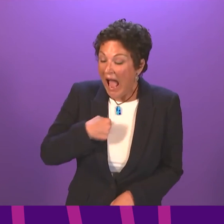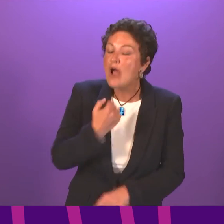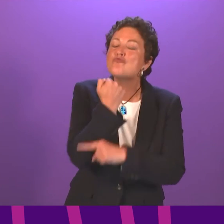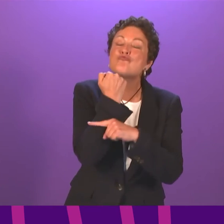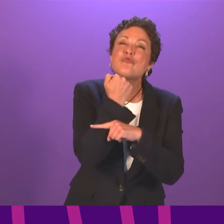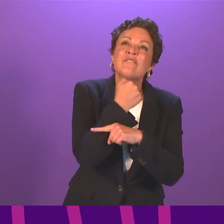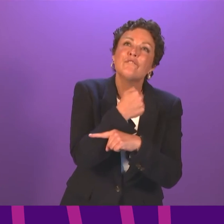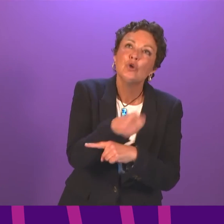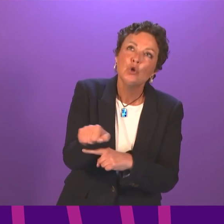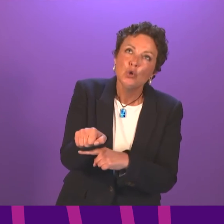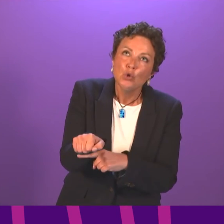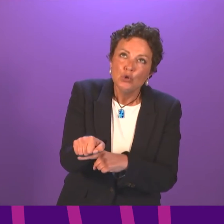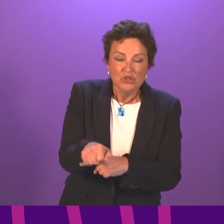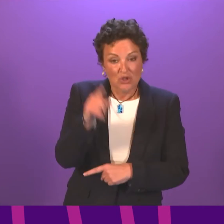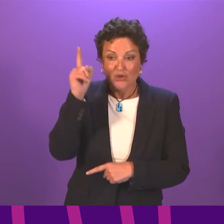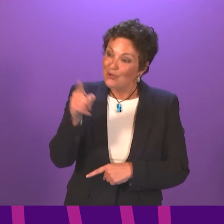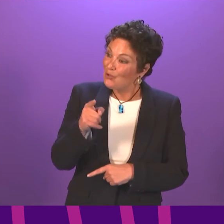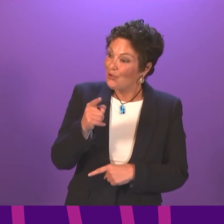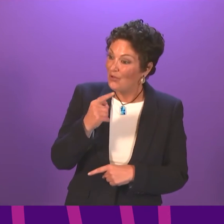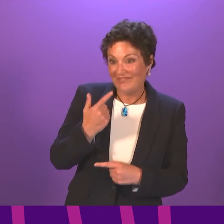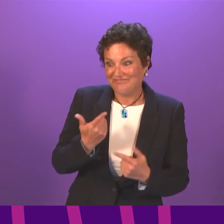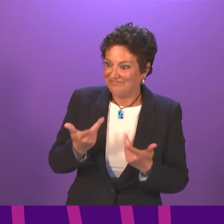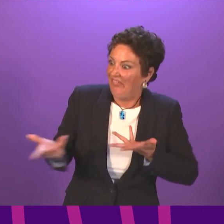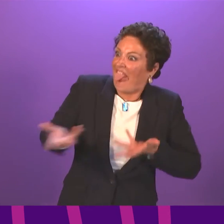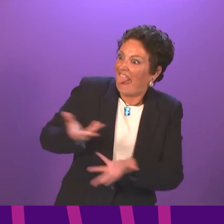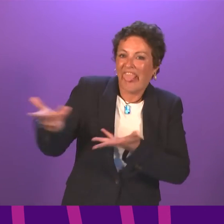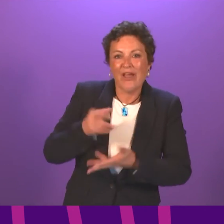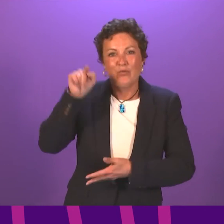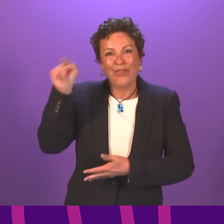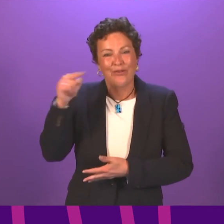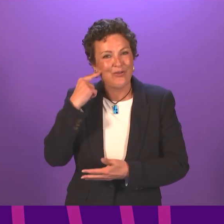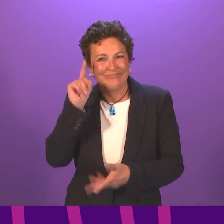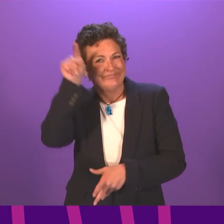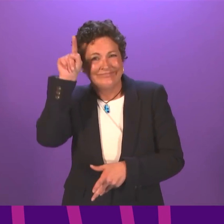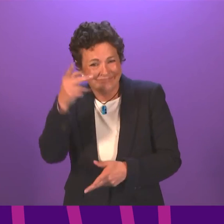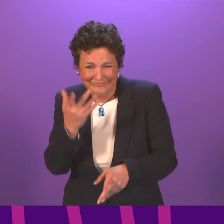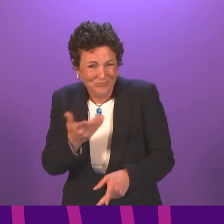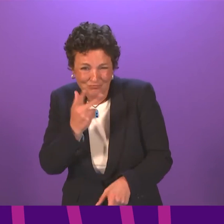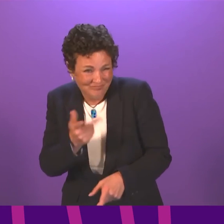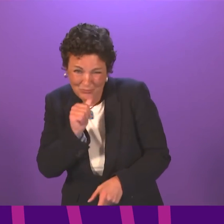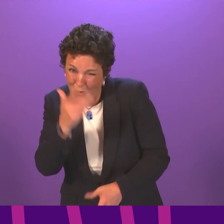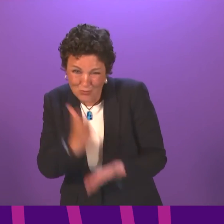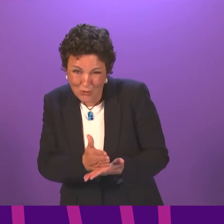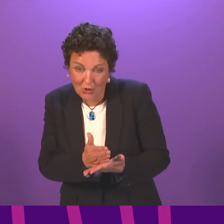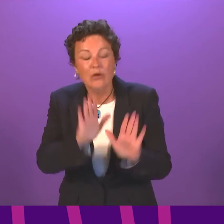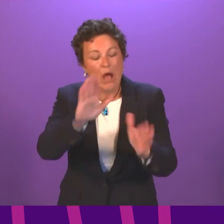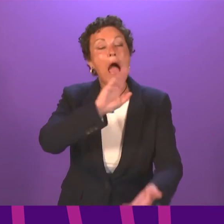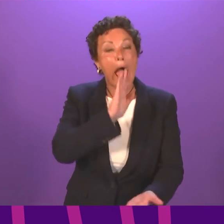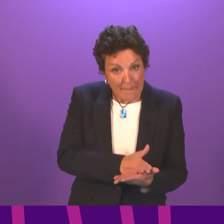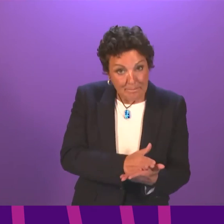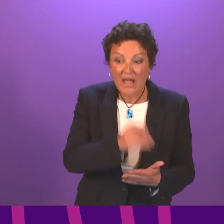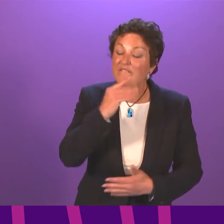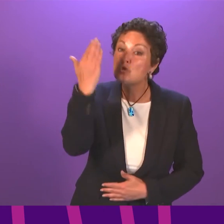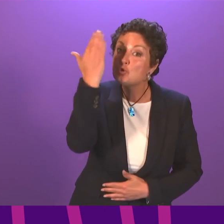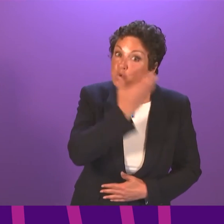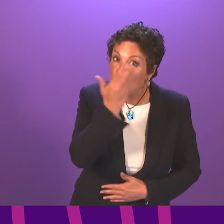with his misrepresentation of what that means in practice. If a school's results are reviewed